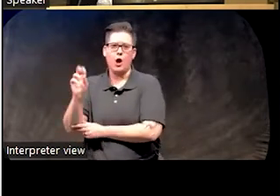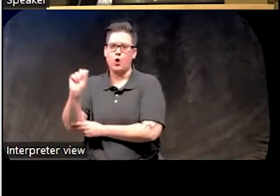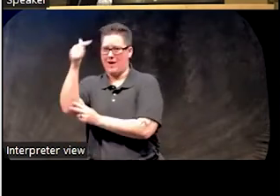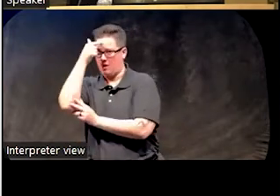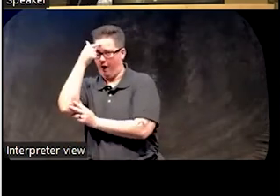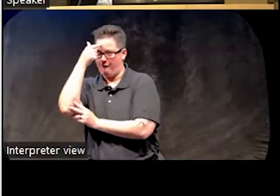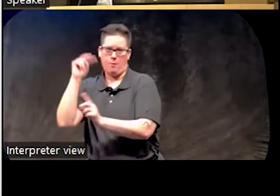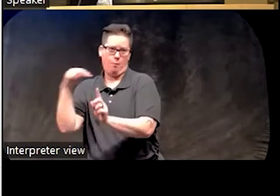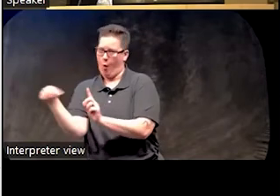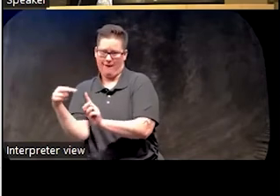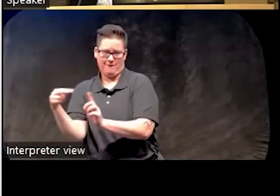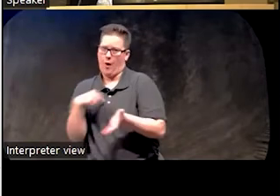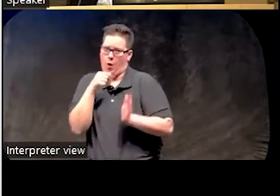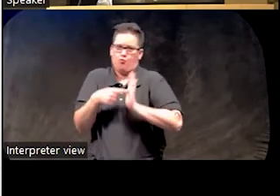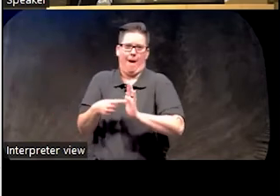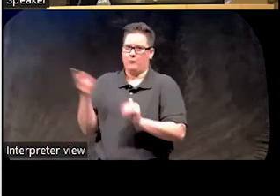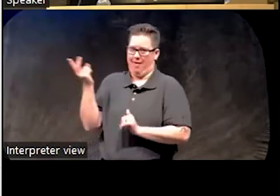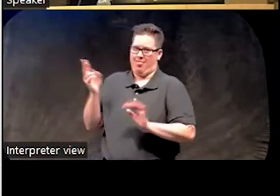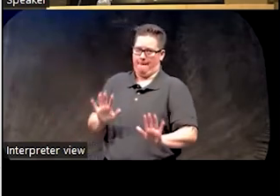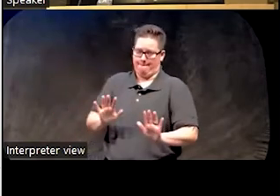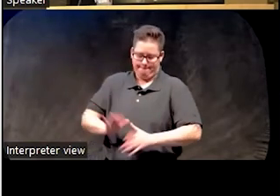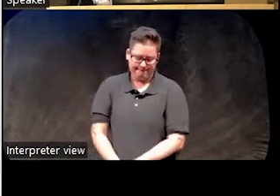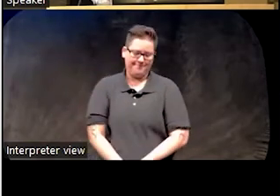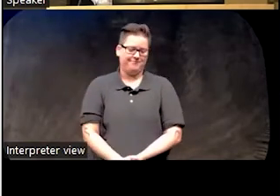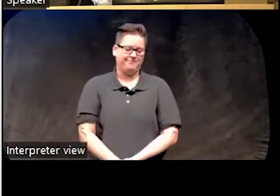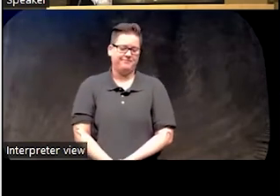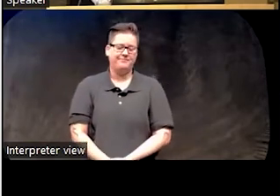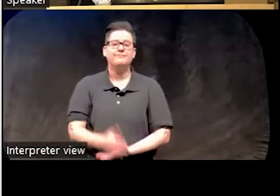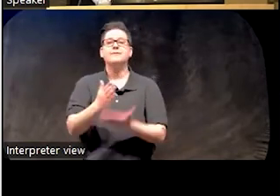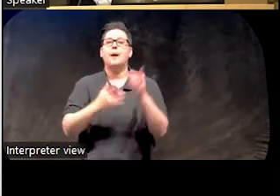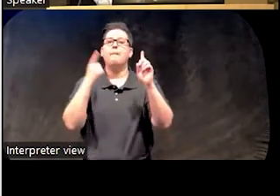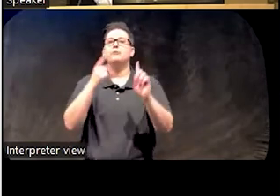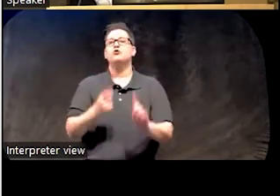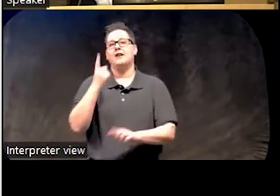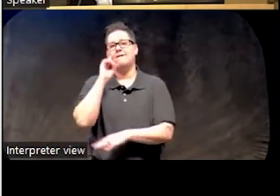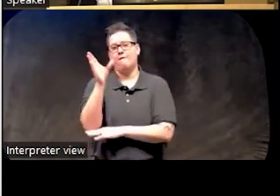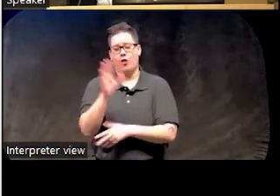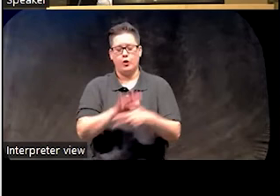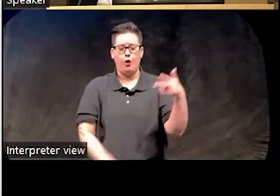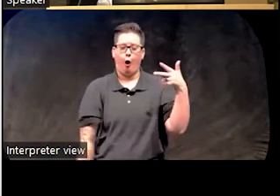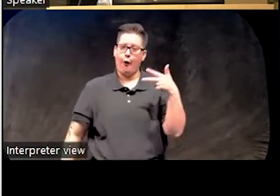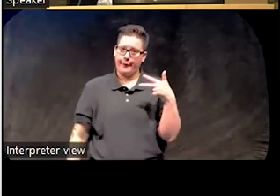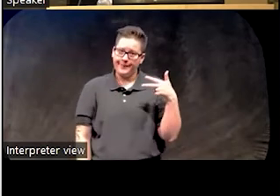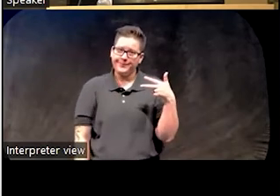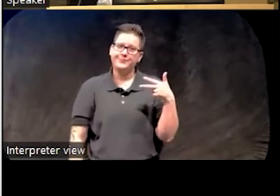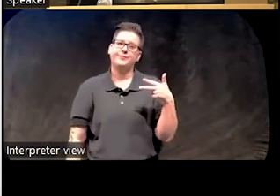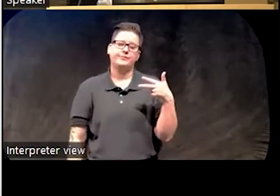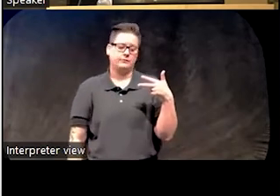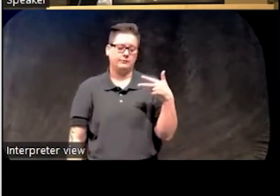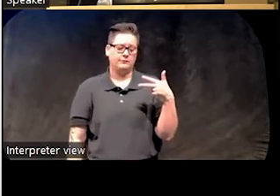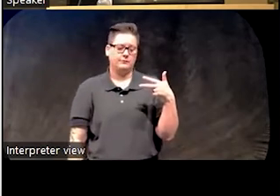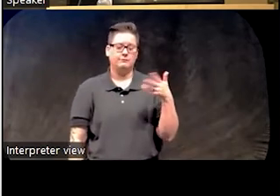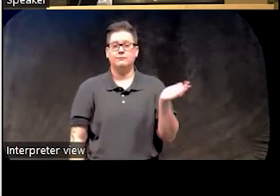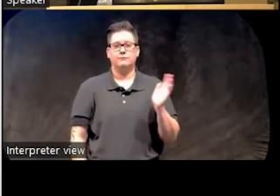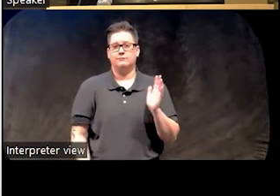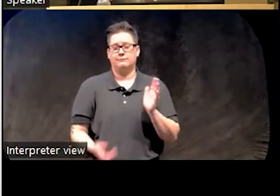or any other government for that matter. So a couple of objectives for the talk, essentially, I'm not going